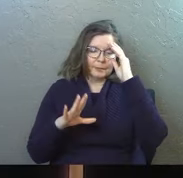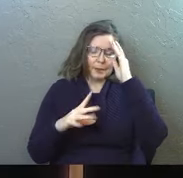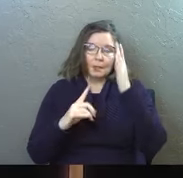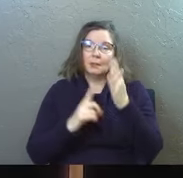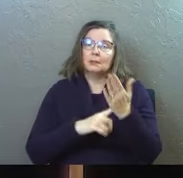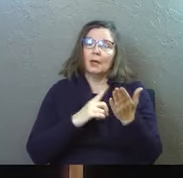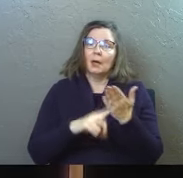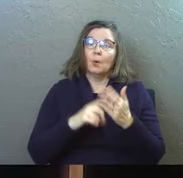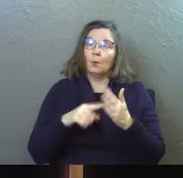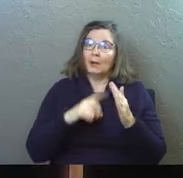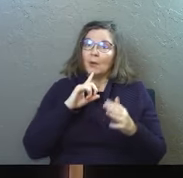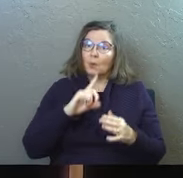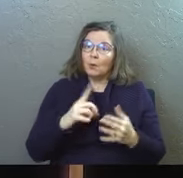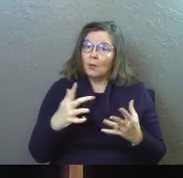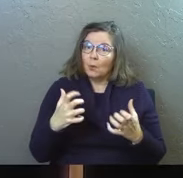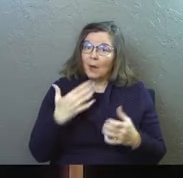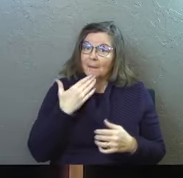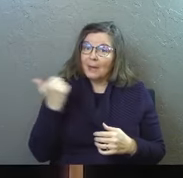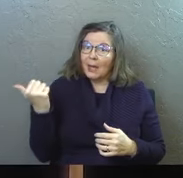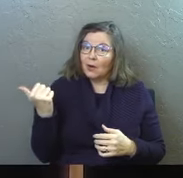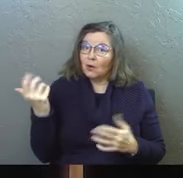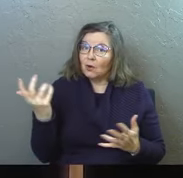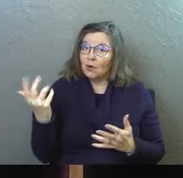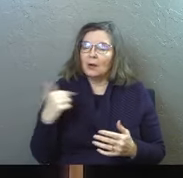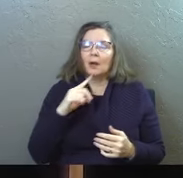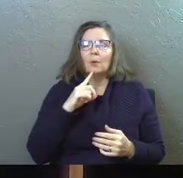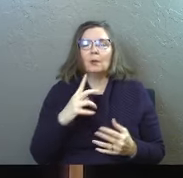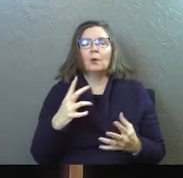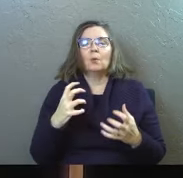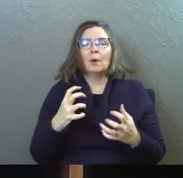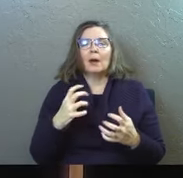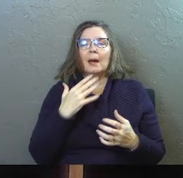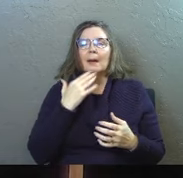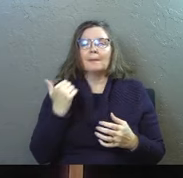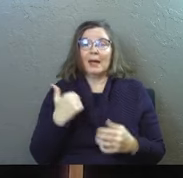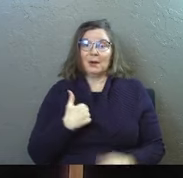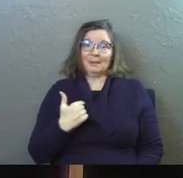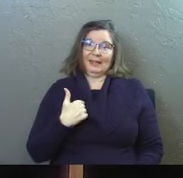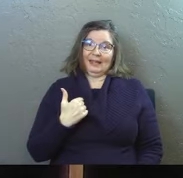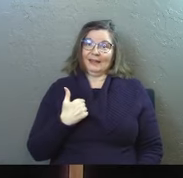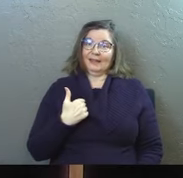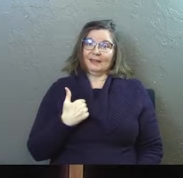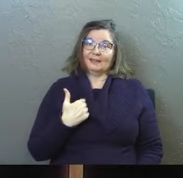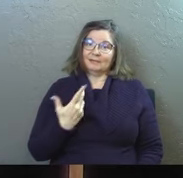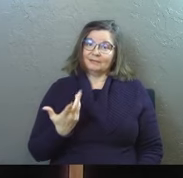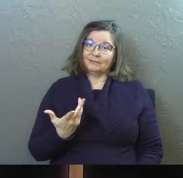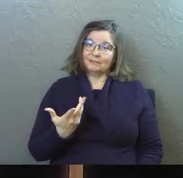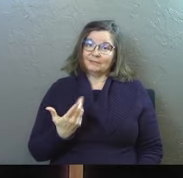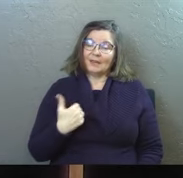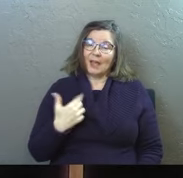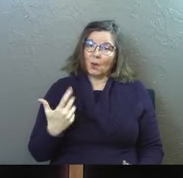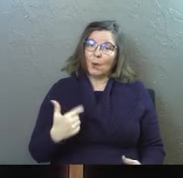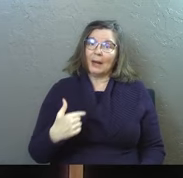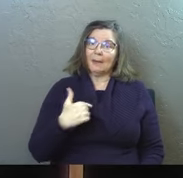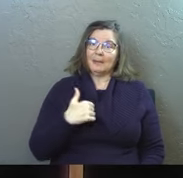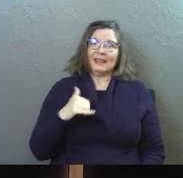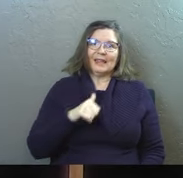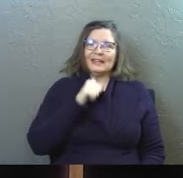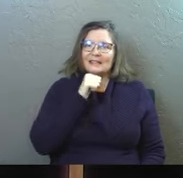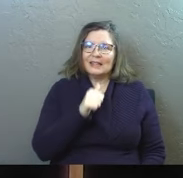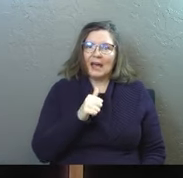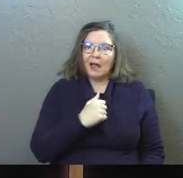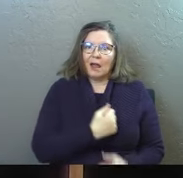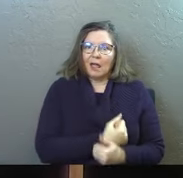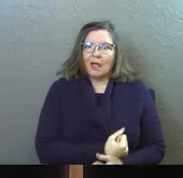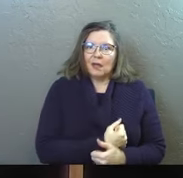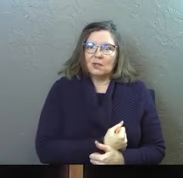Sometimes what I really want better is I really want a better me. I want a me that is not